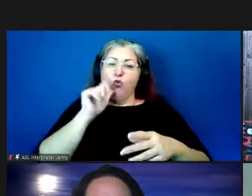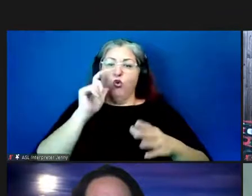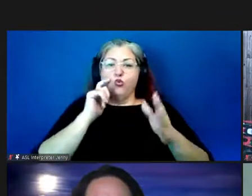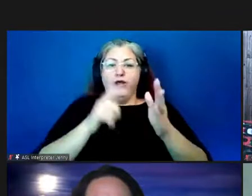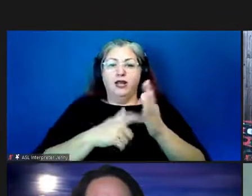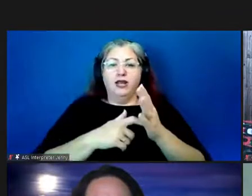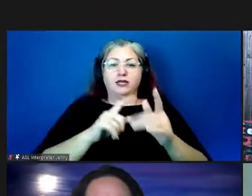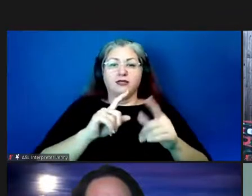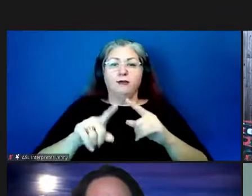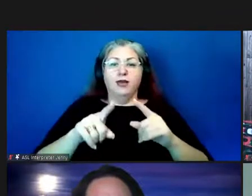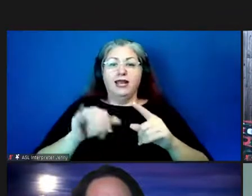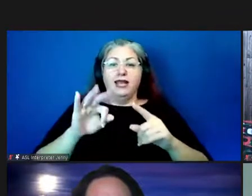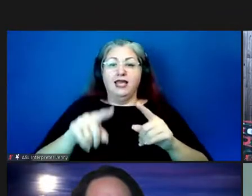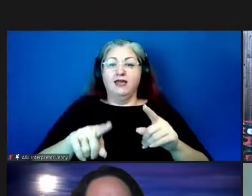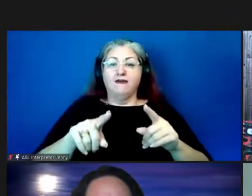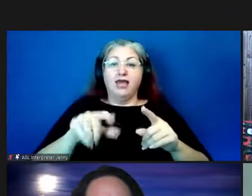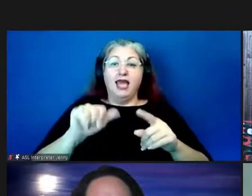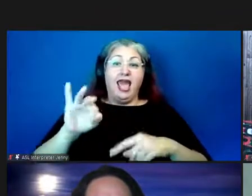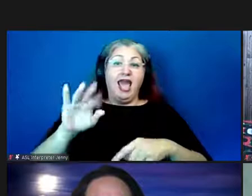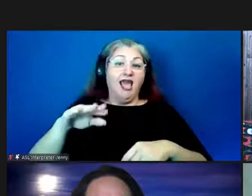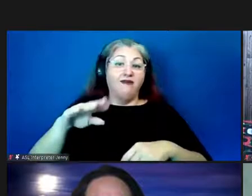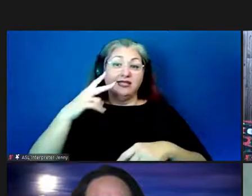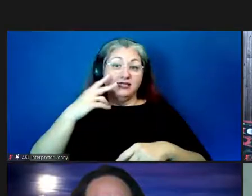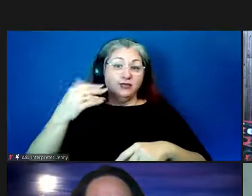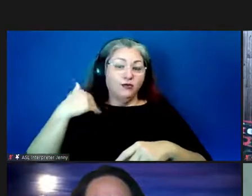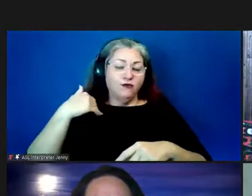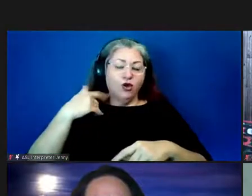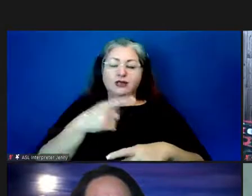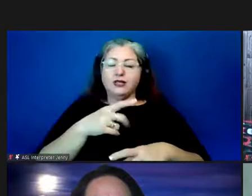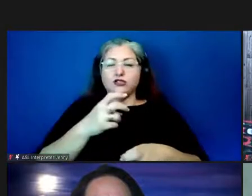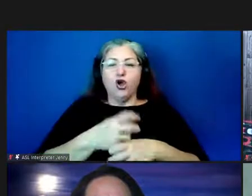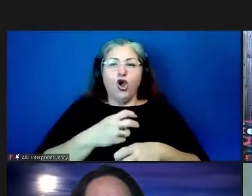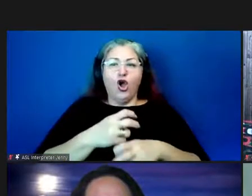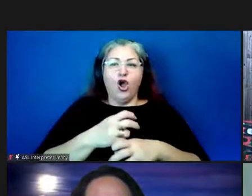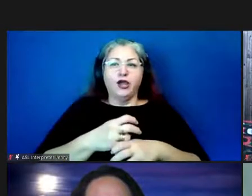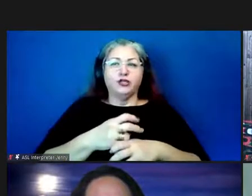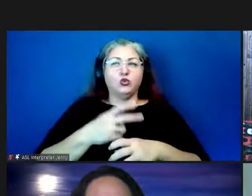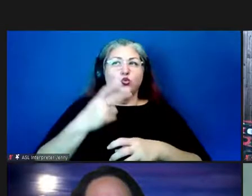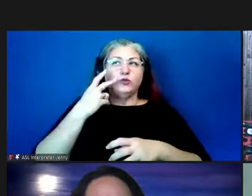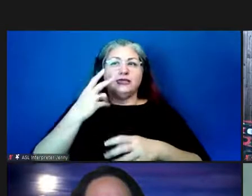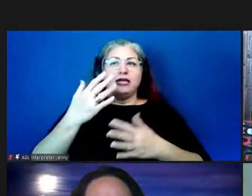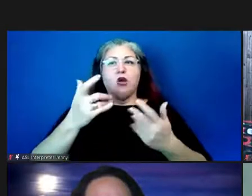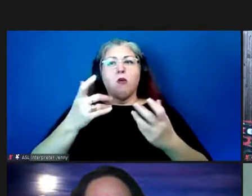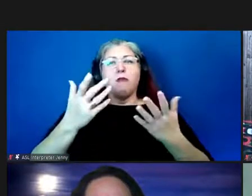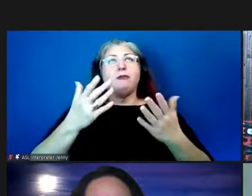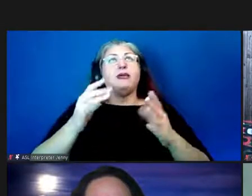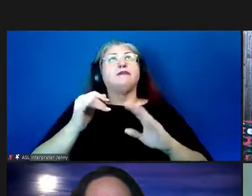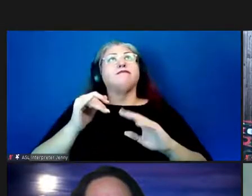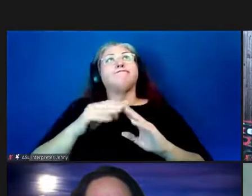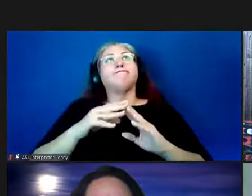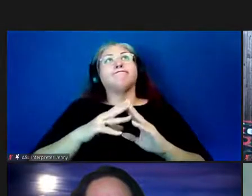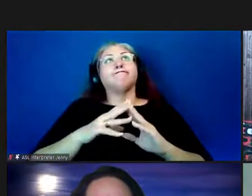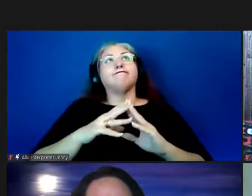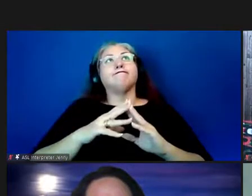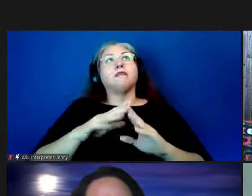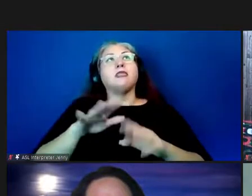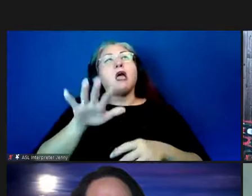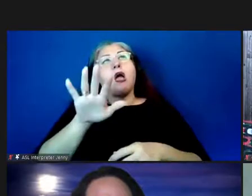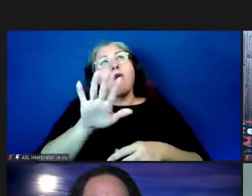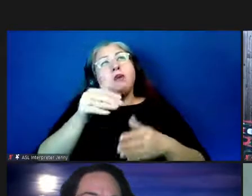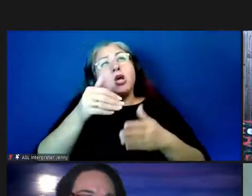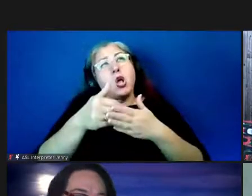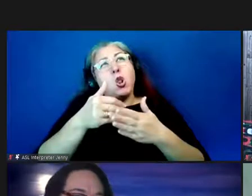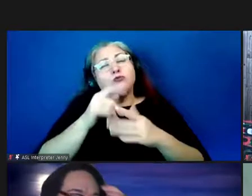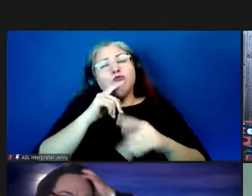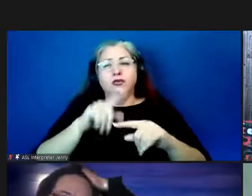thing about ai is that if it never has seen it before it's really hard for it to see anything maybe if it's like approximately closer it